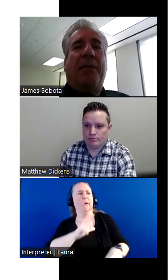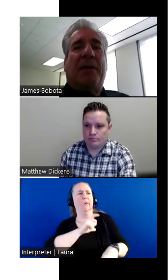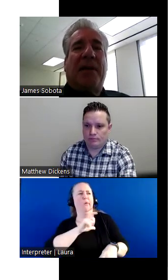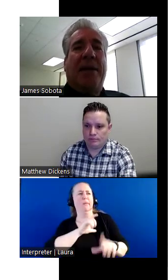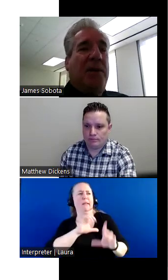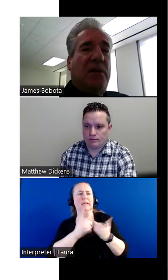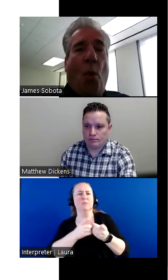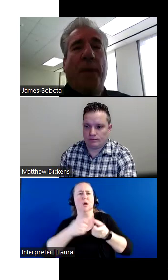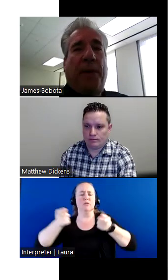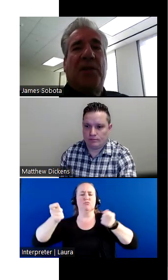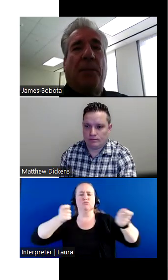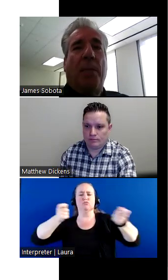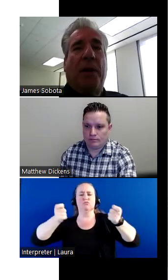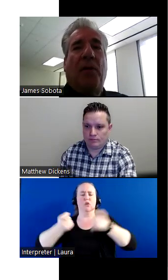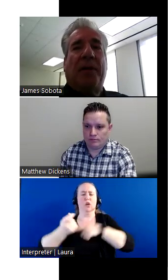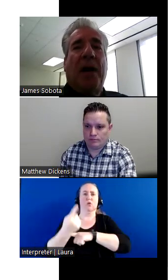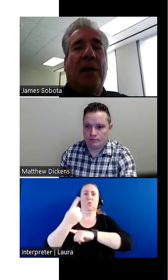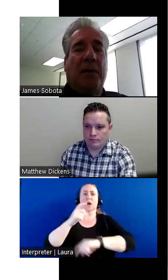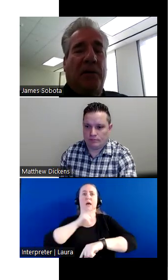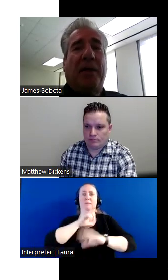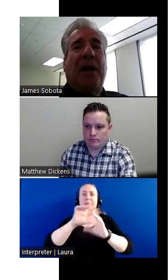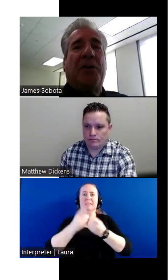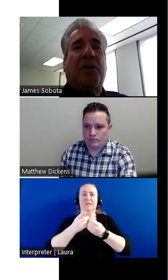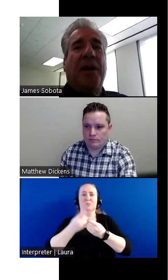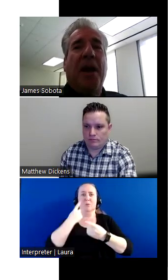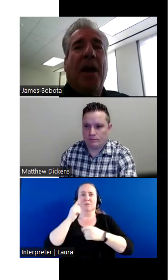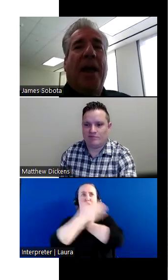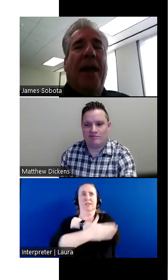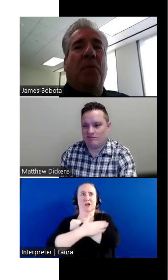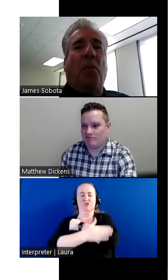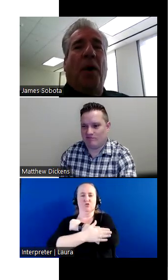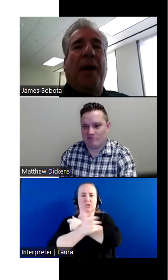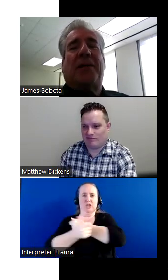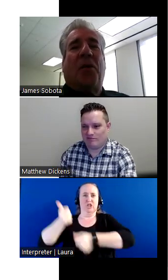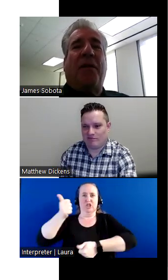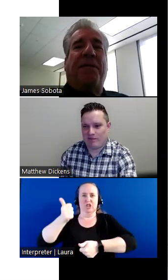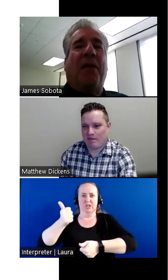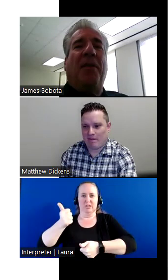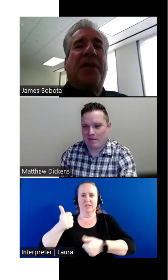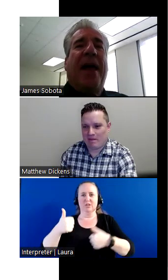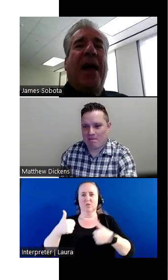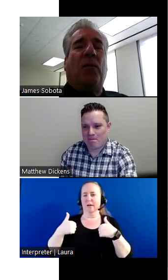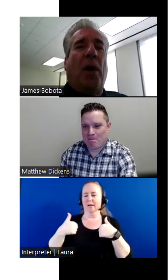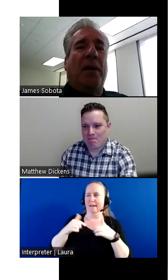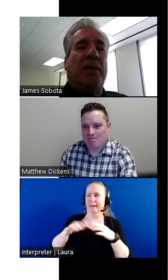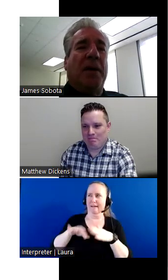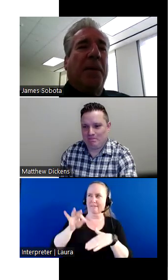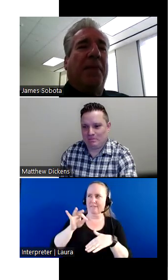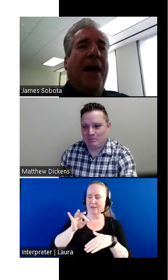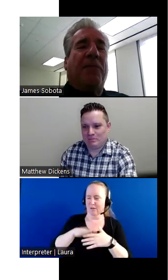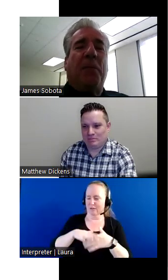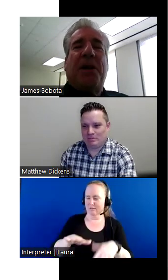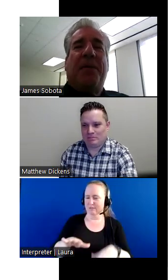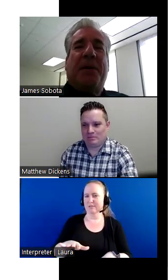by the same, just one police department throughout, throughout the country. And what I sort of found this out was